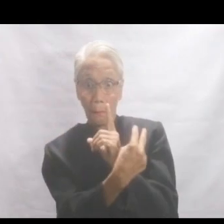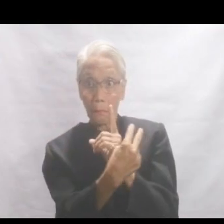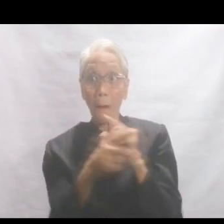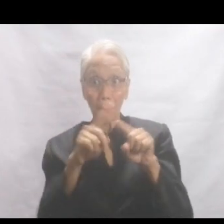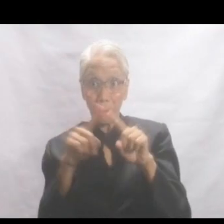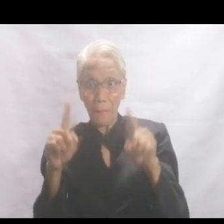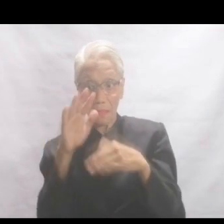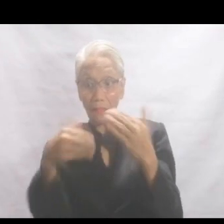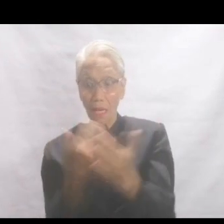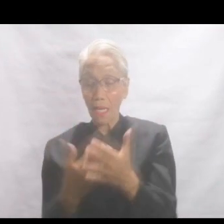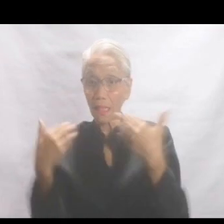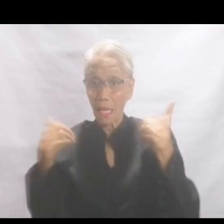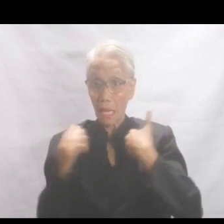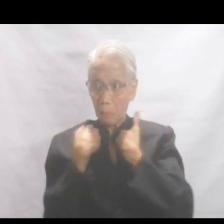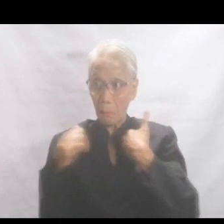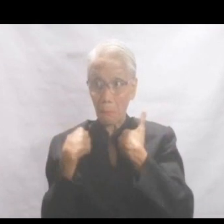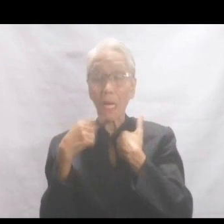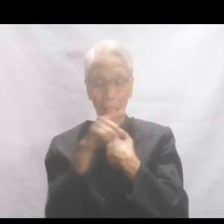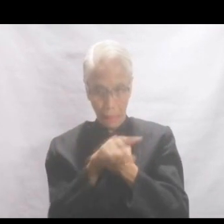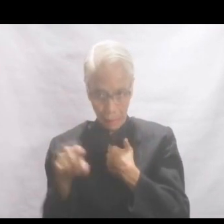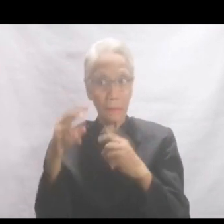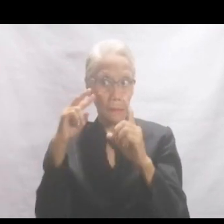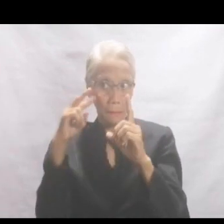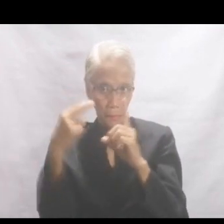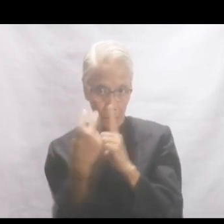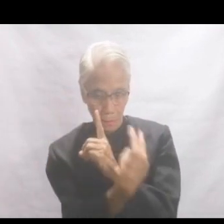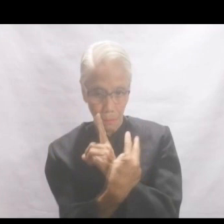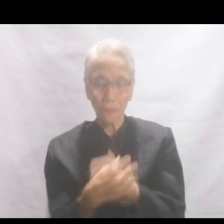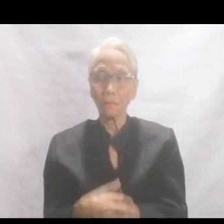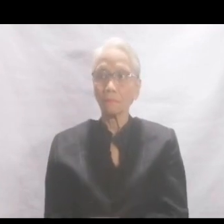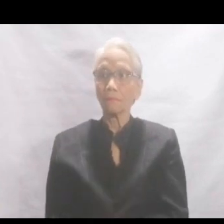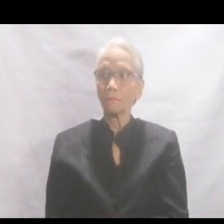parang lahat naman ng kahayupan niyata ay ganun ang pananawa. Ngek.